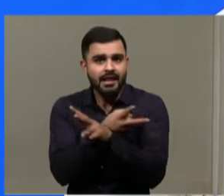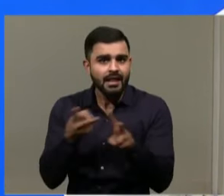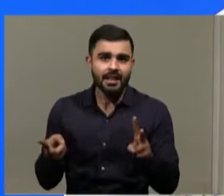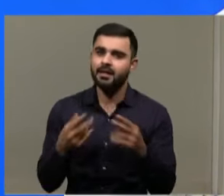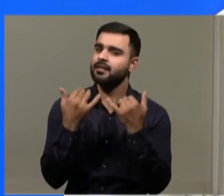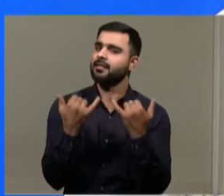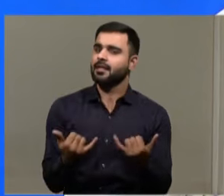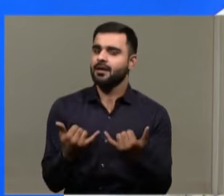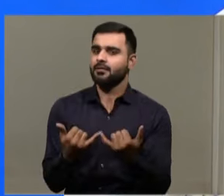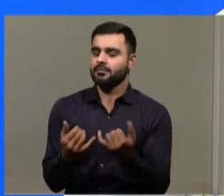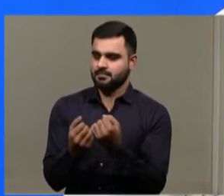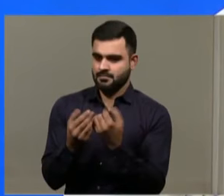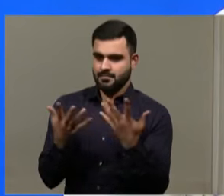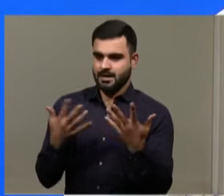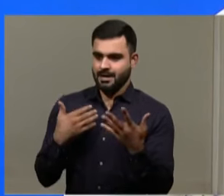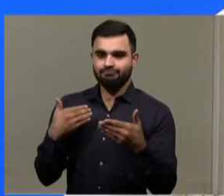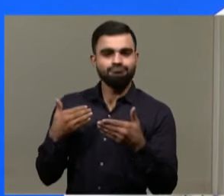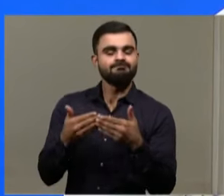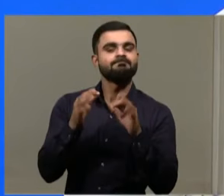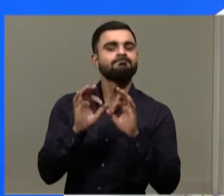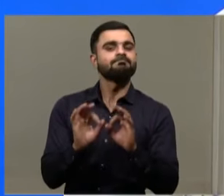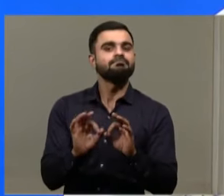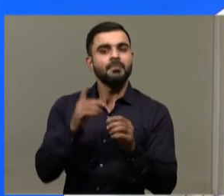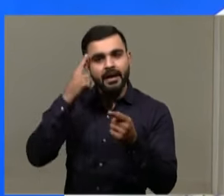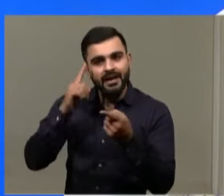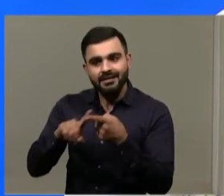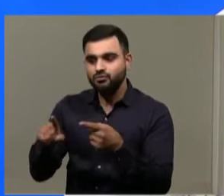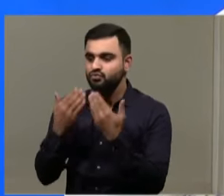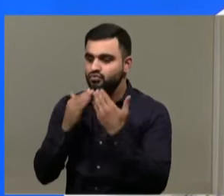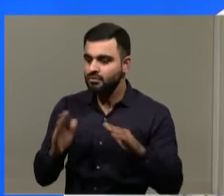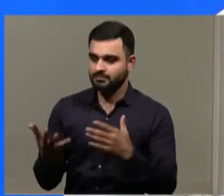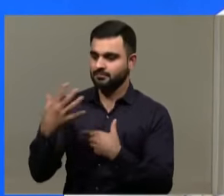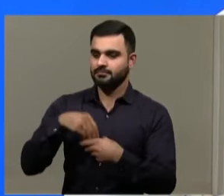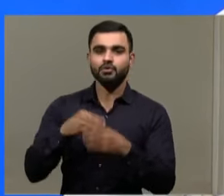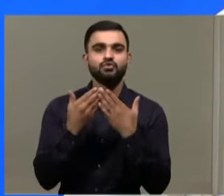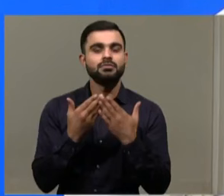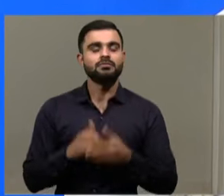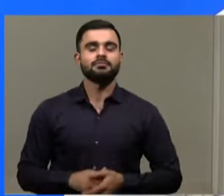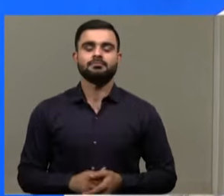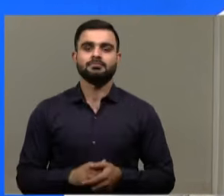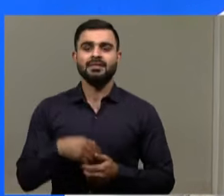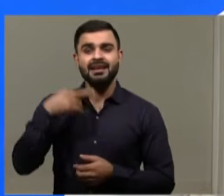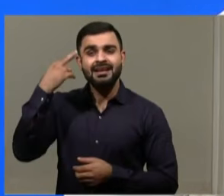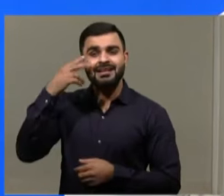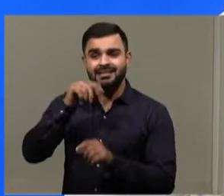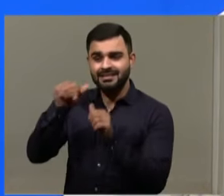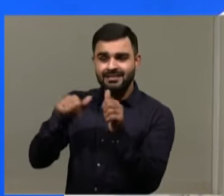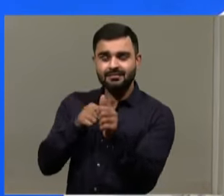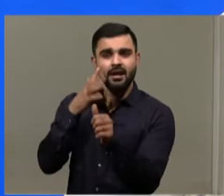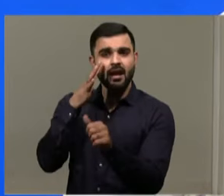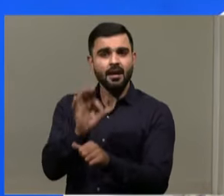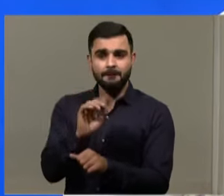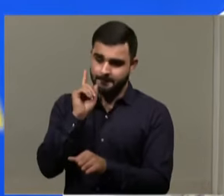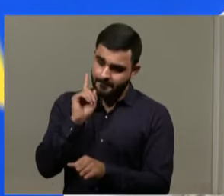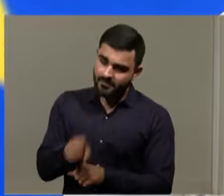now, they are so close to our students. So, the main reason is, first we should